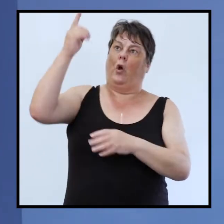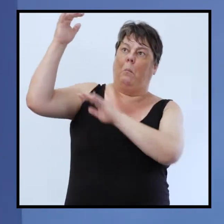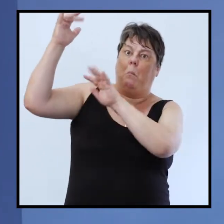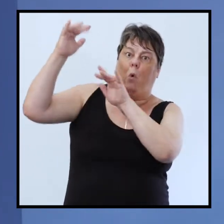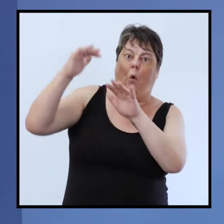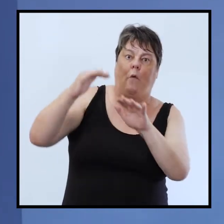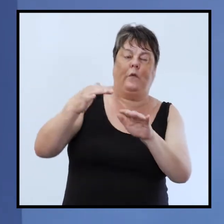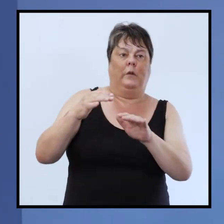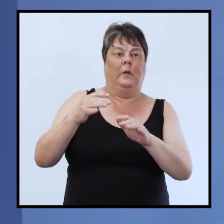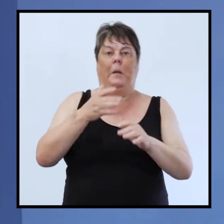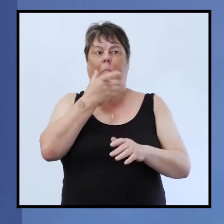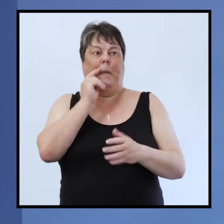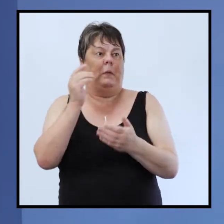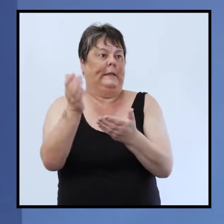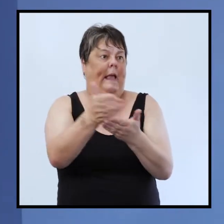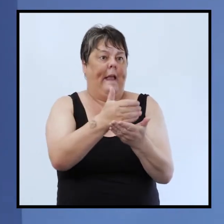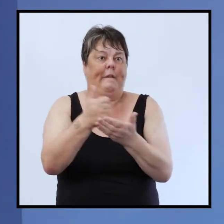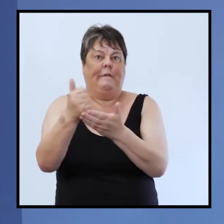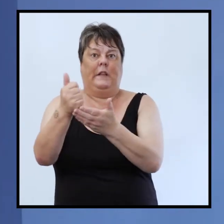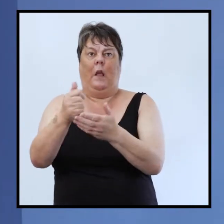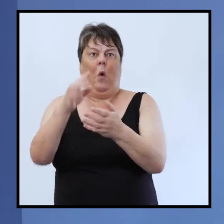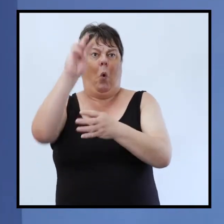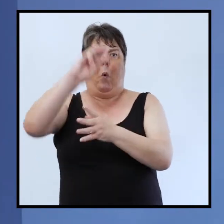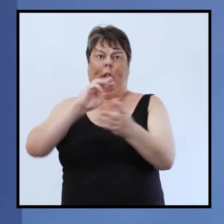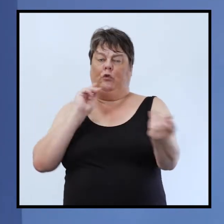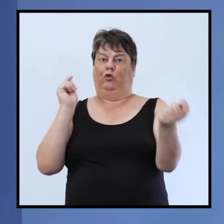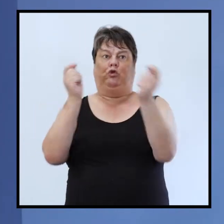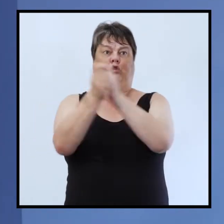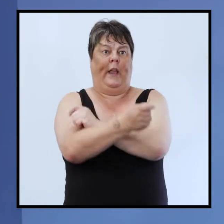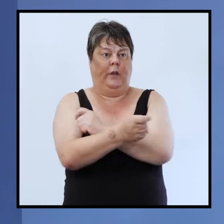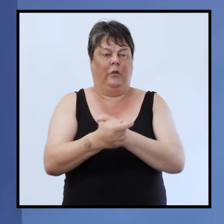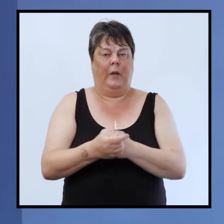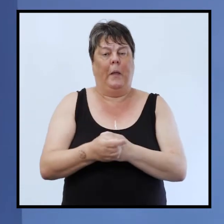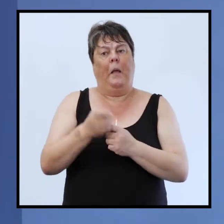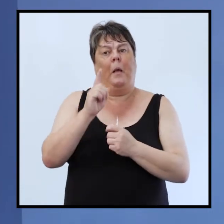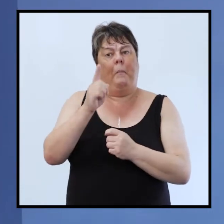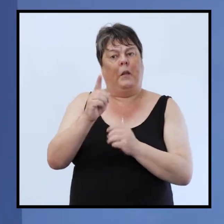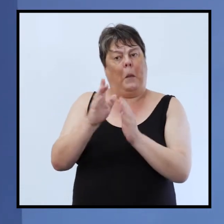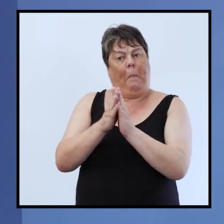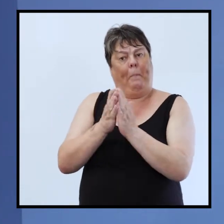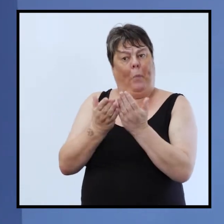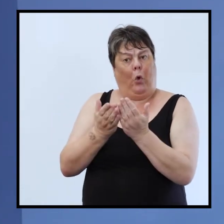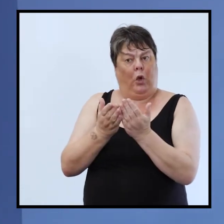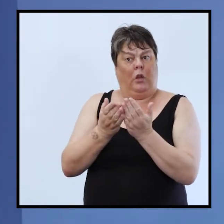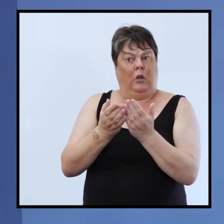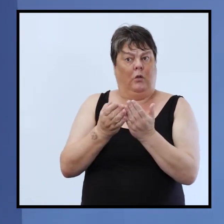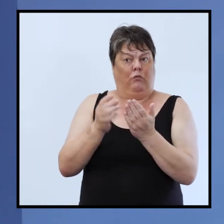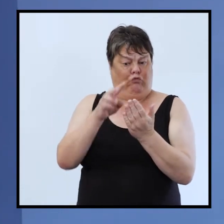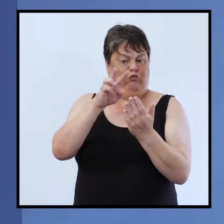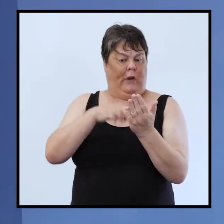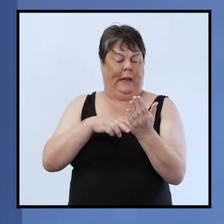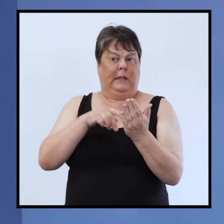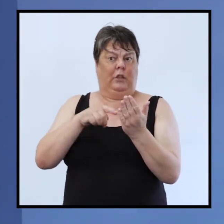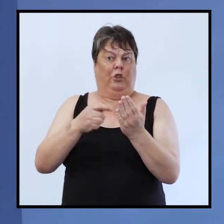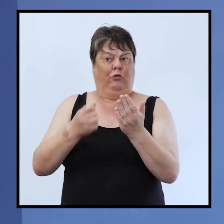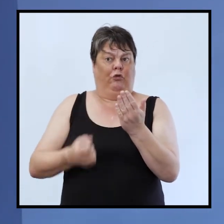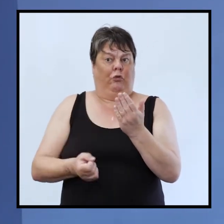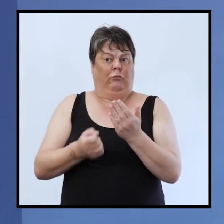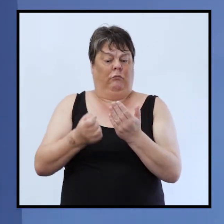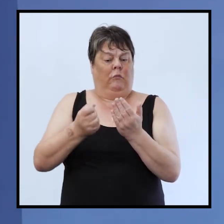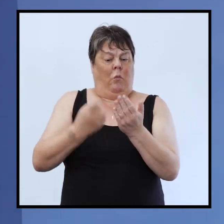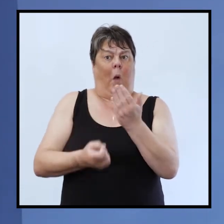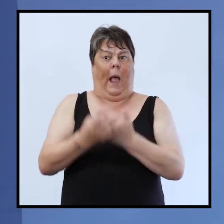wales it was transformative it was incredible and yet when you read about it if you haven't read about it read a book on it because it was chaotic